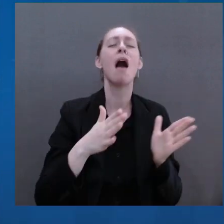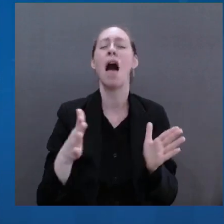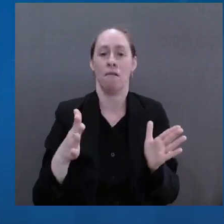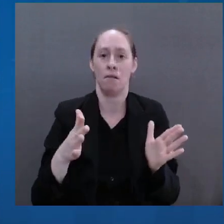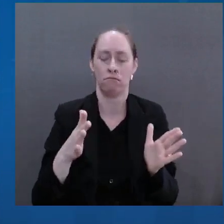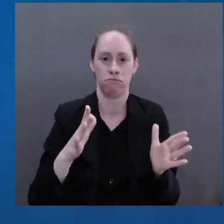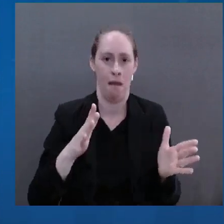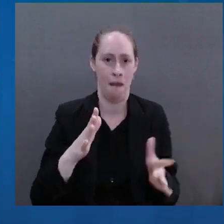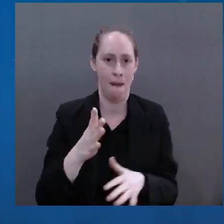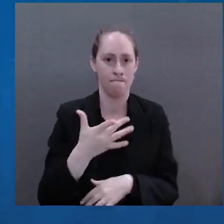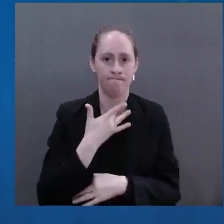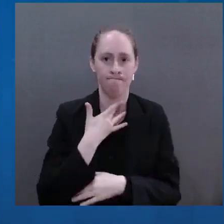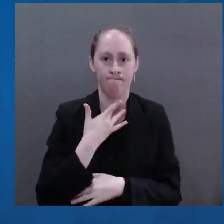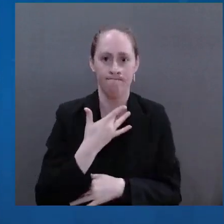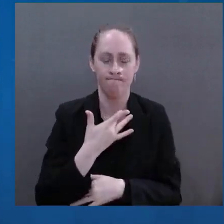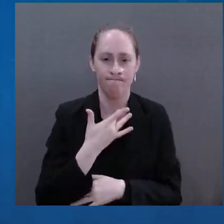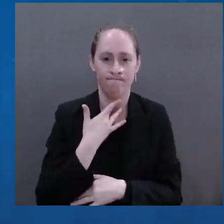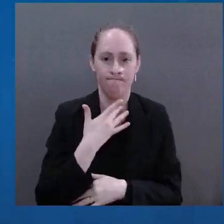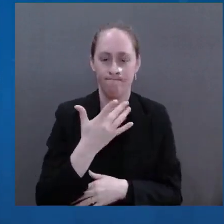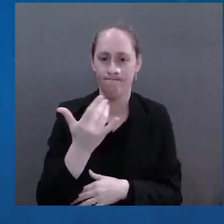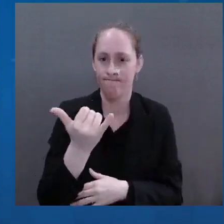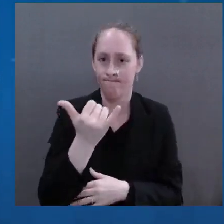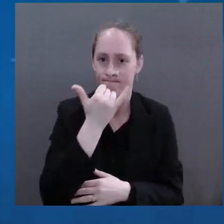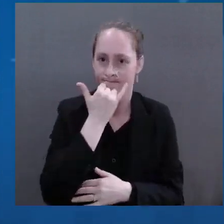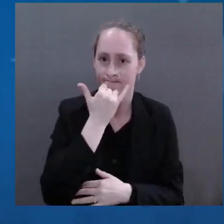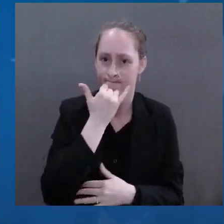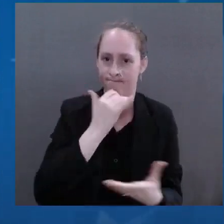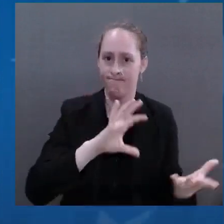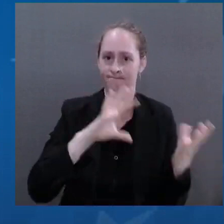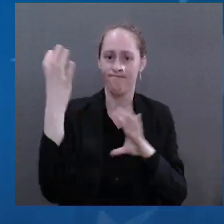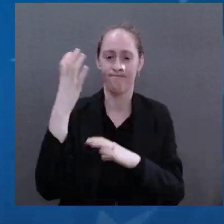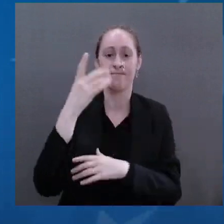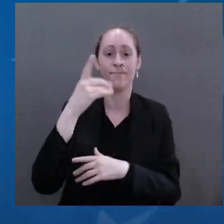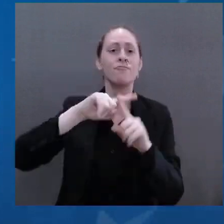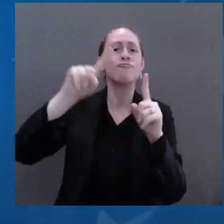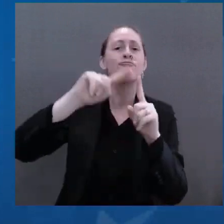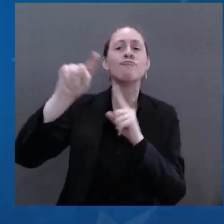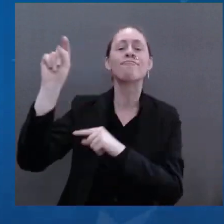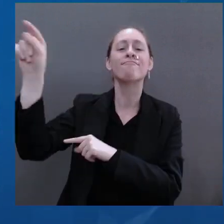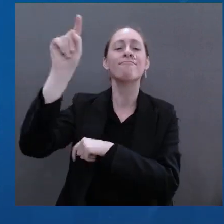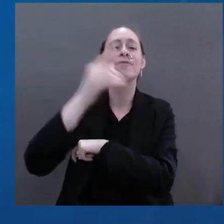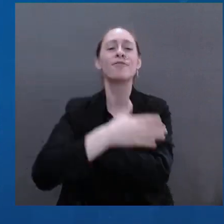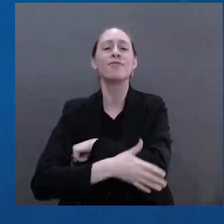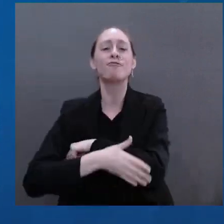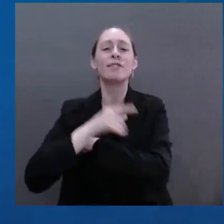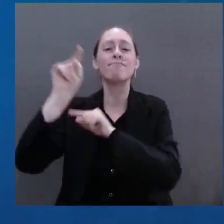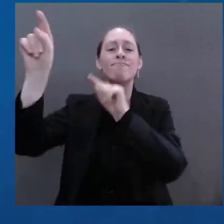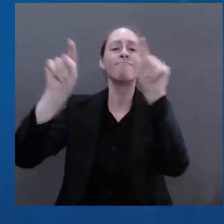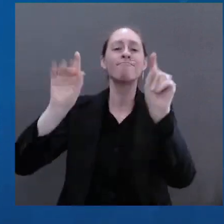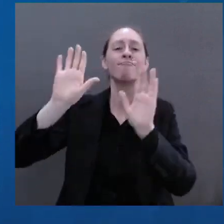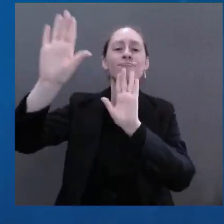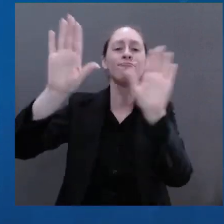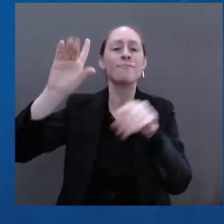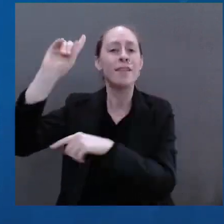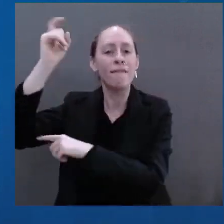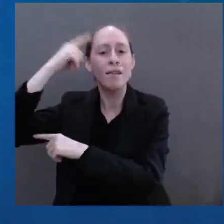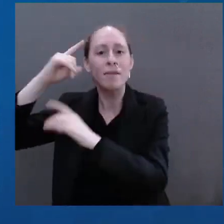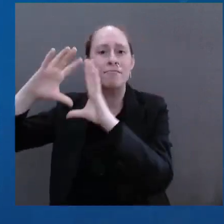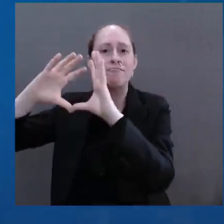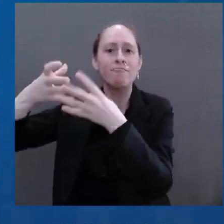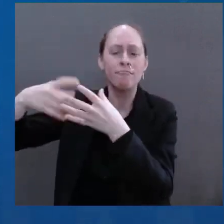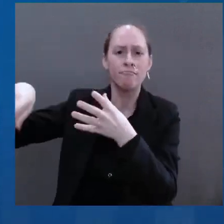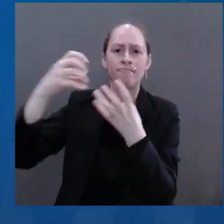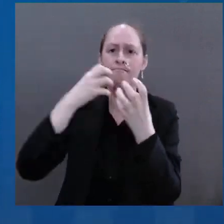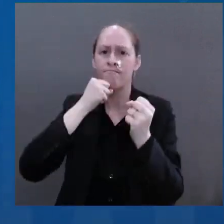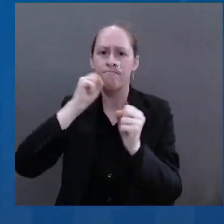months that we've once taken years to accomplish. It's not only Russia's